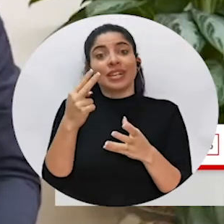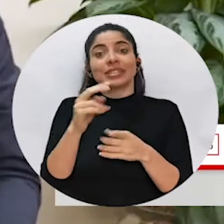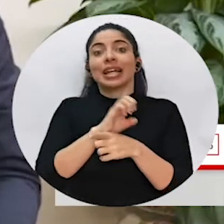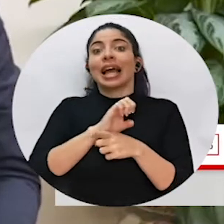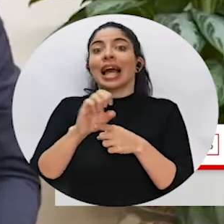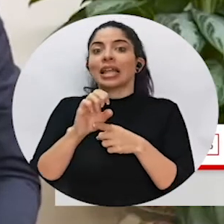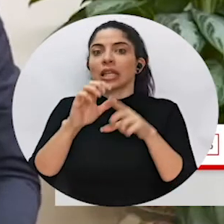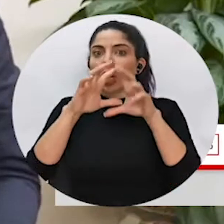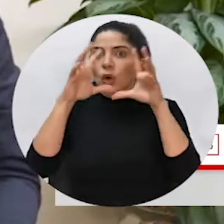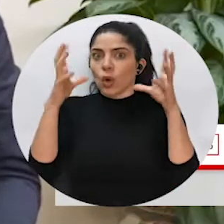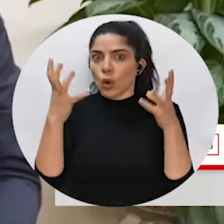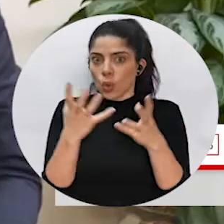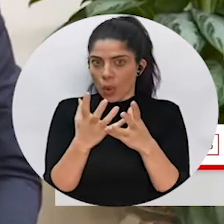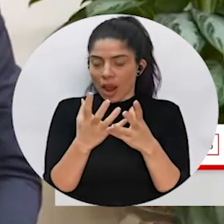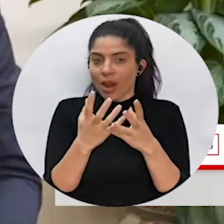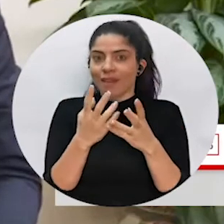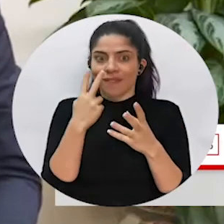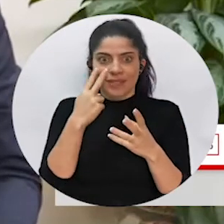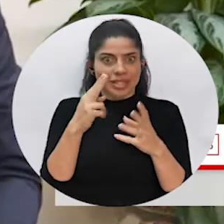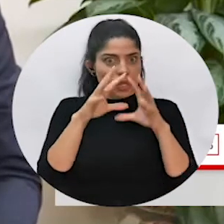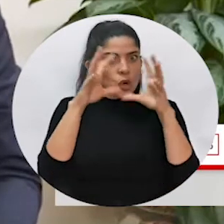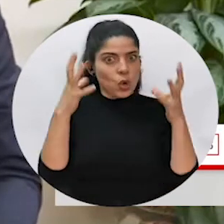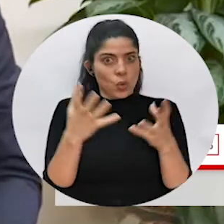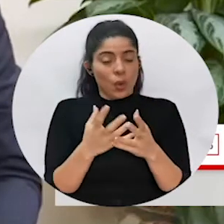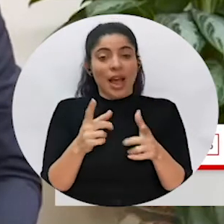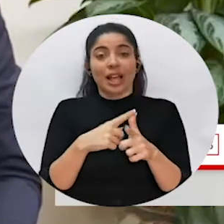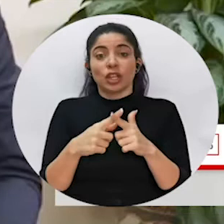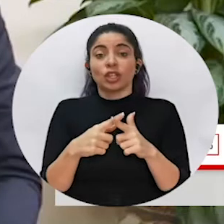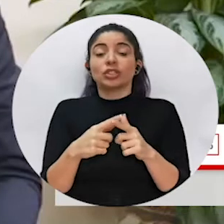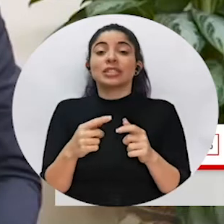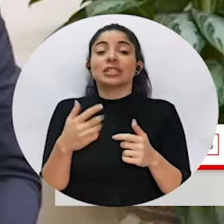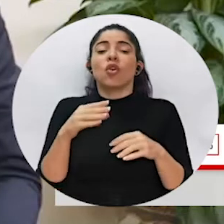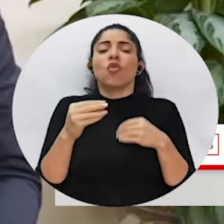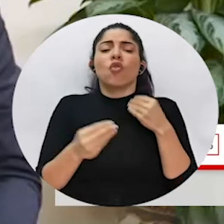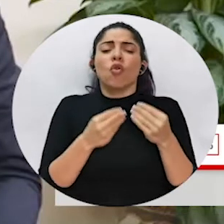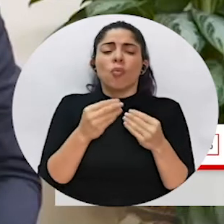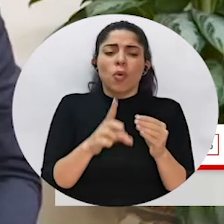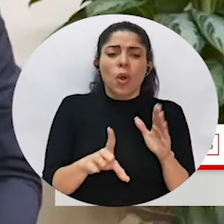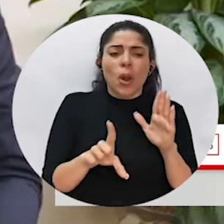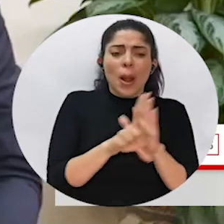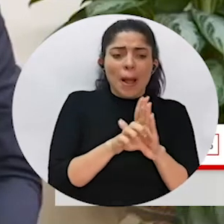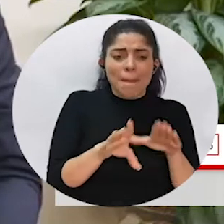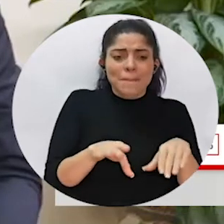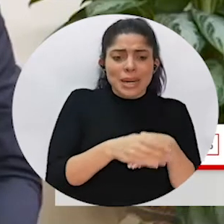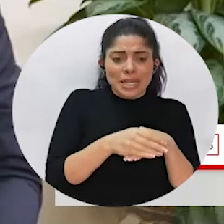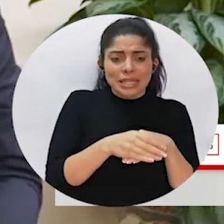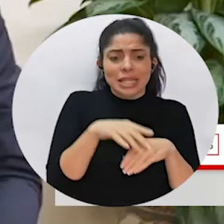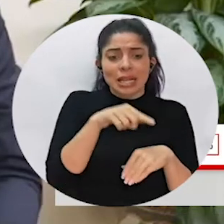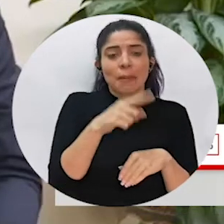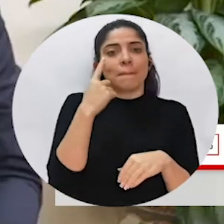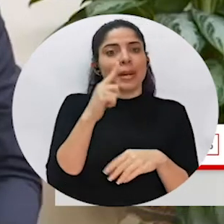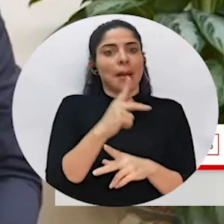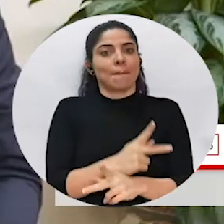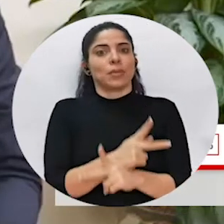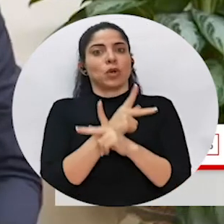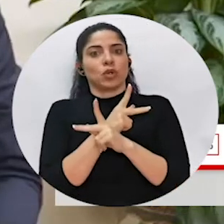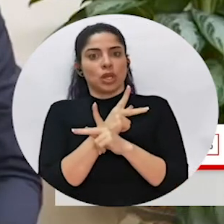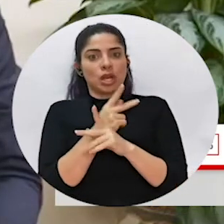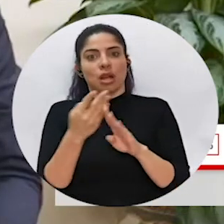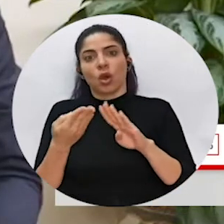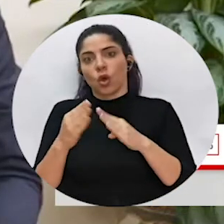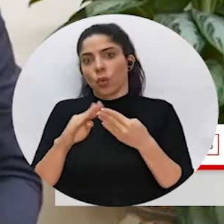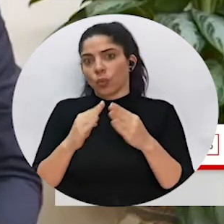and a global ethic. So in terms of egalitarian marriage, it's a way to protect